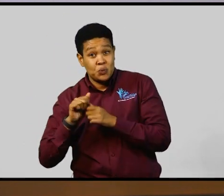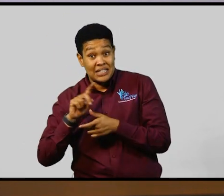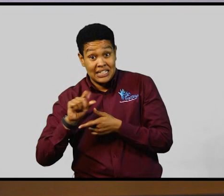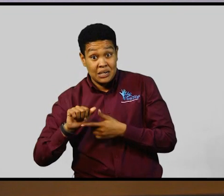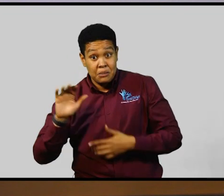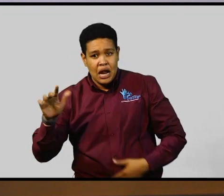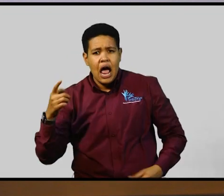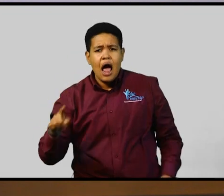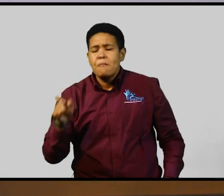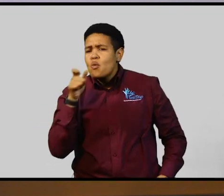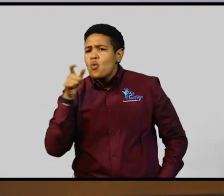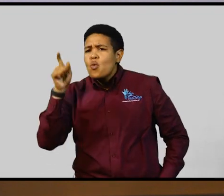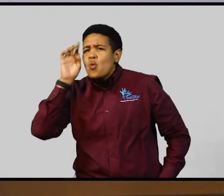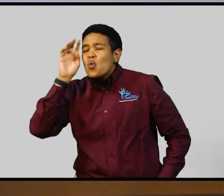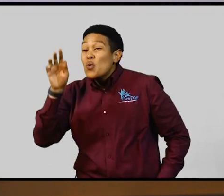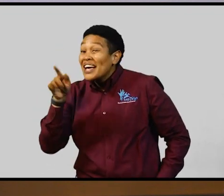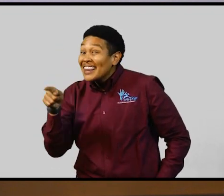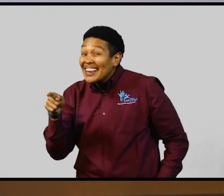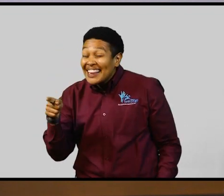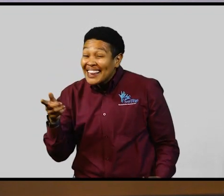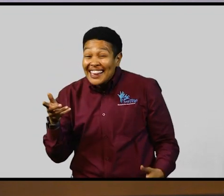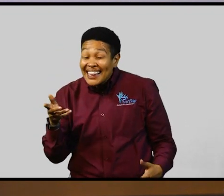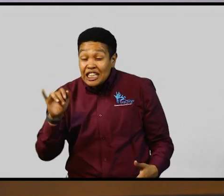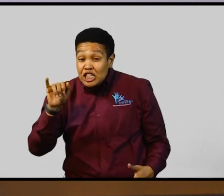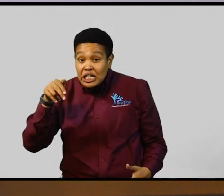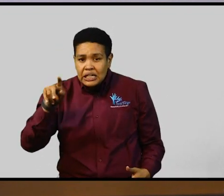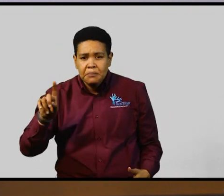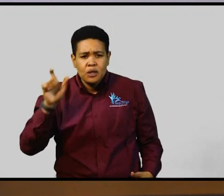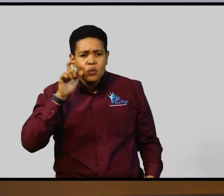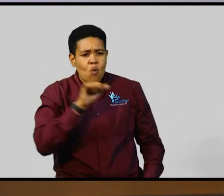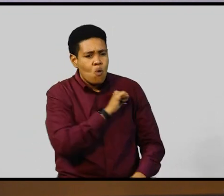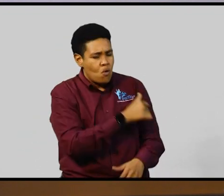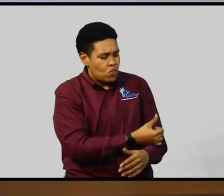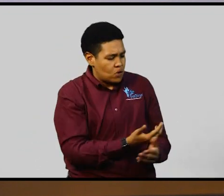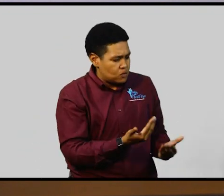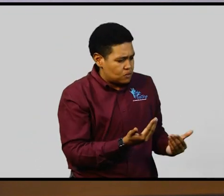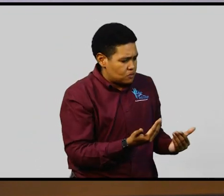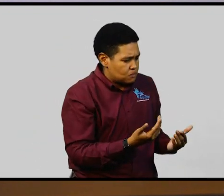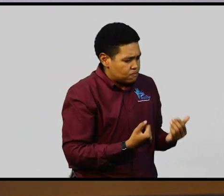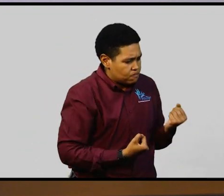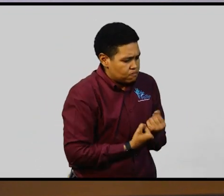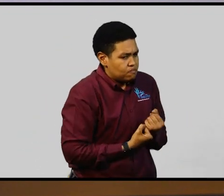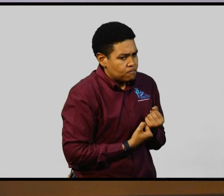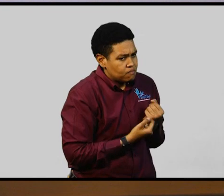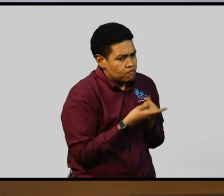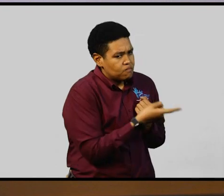Disabilities, who is going to be that designated authority to